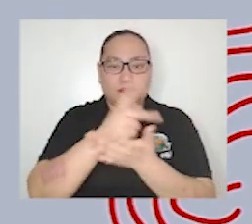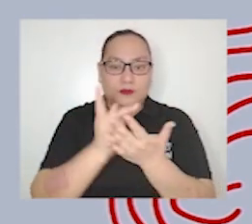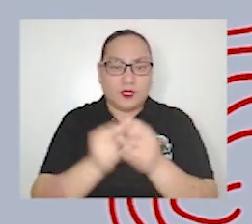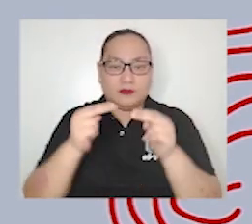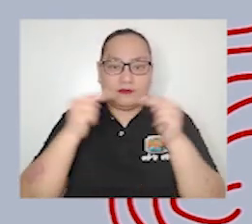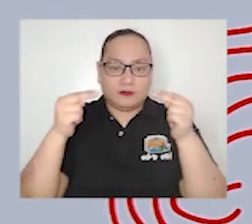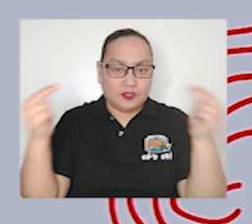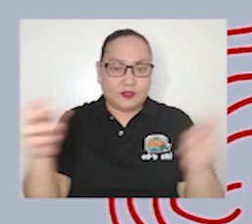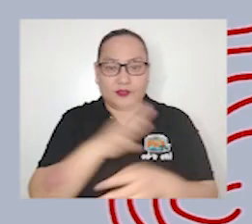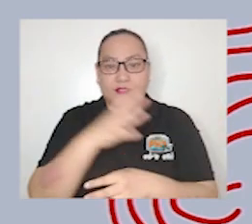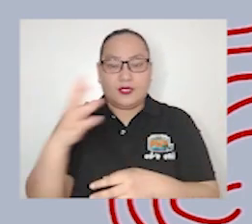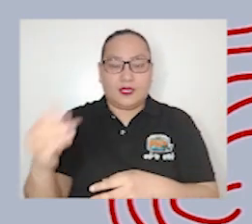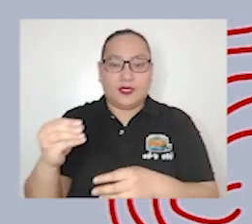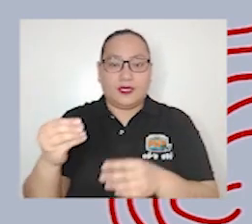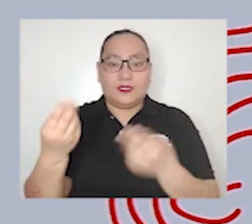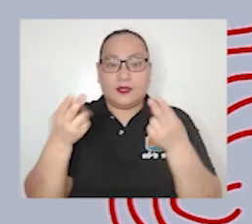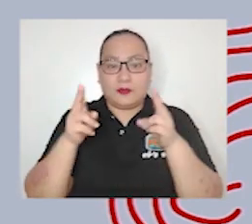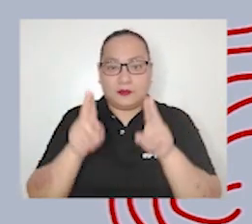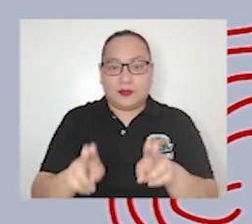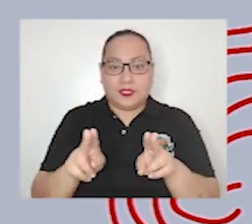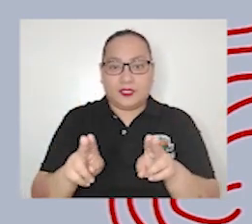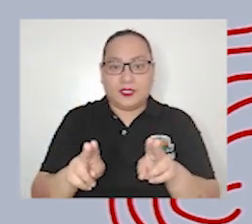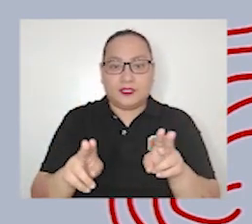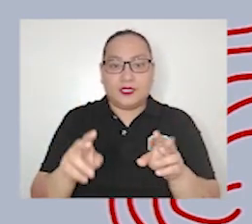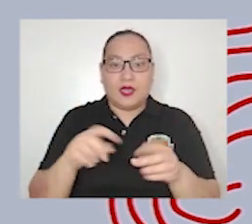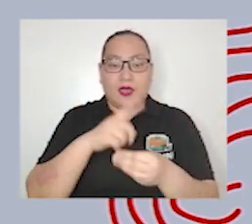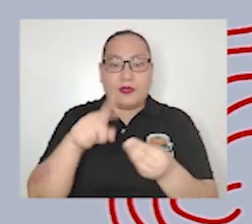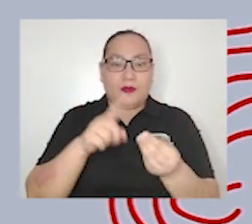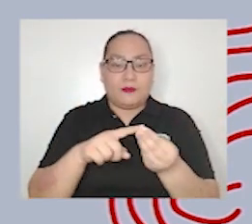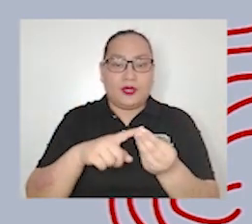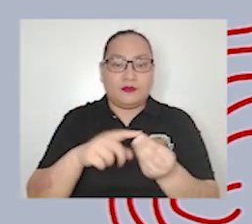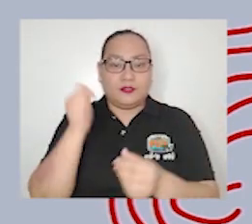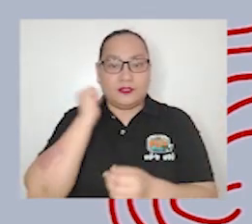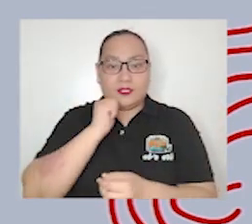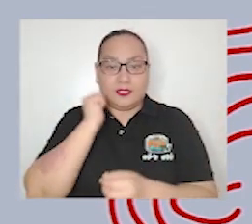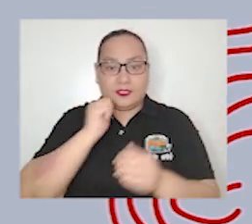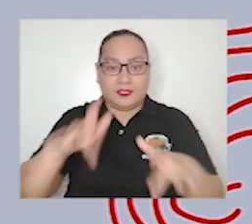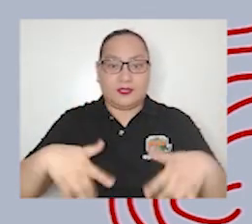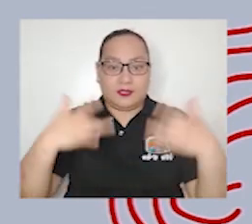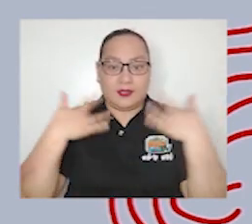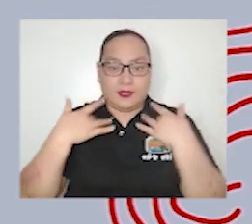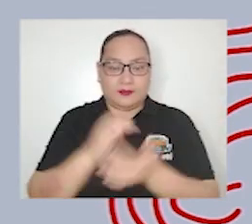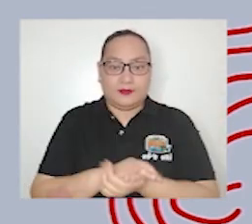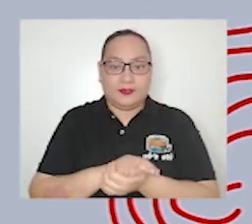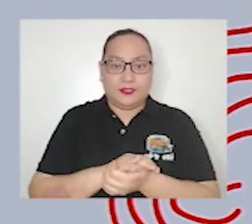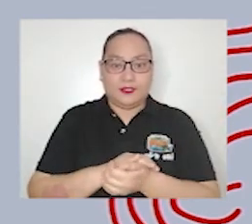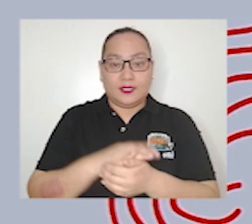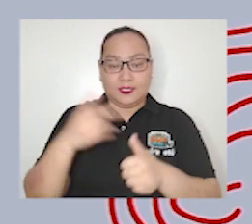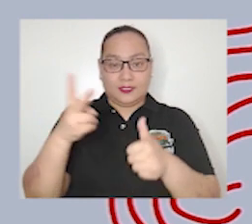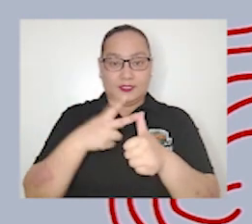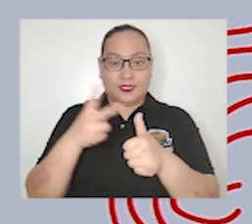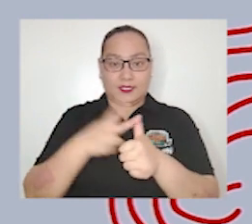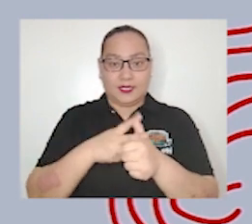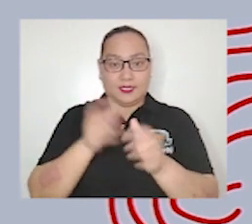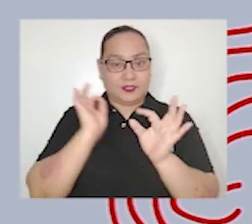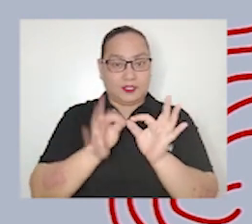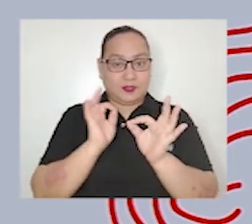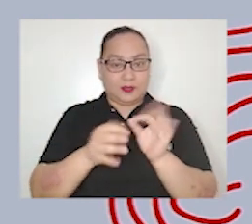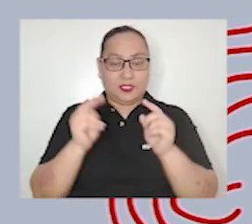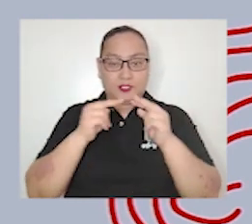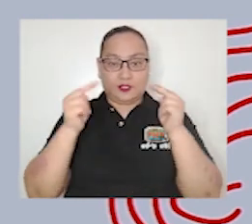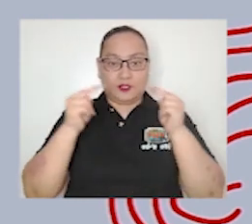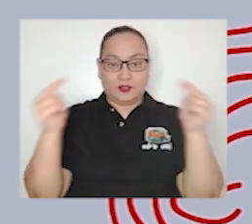daily life second interpretation of news that needs to interpret and explain some